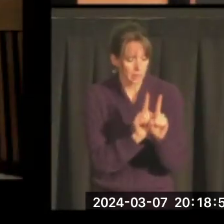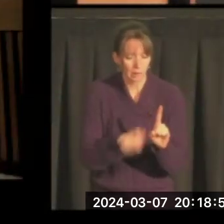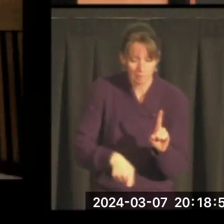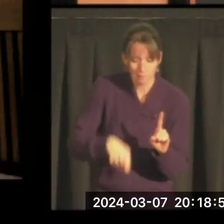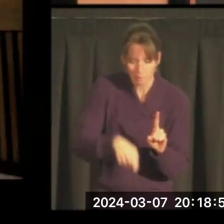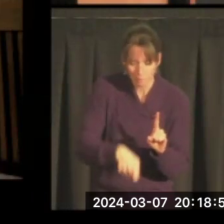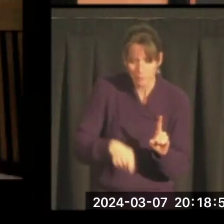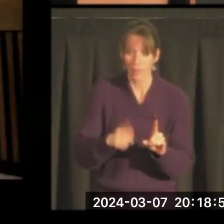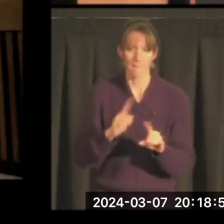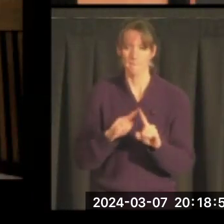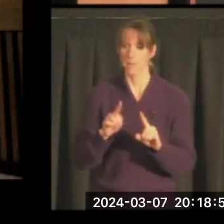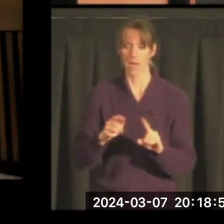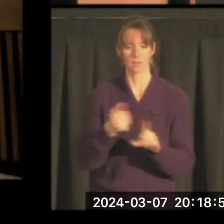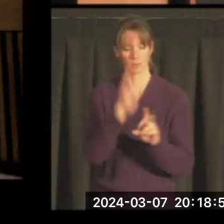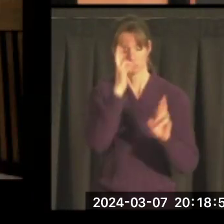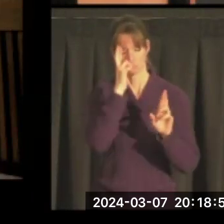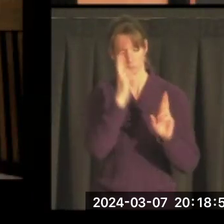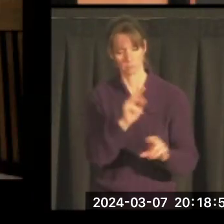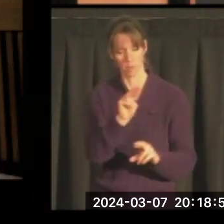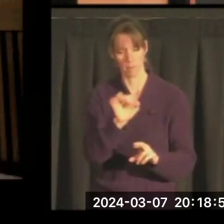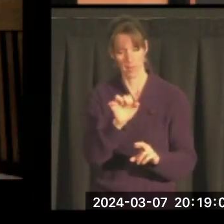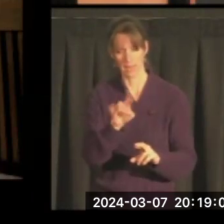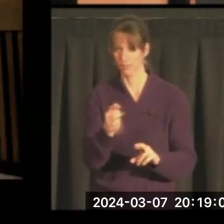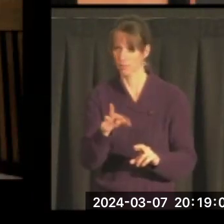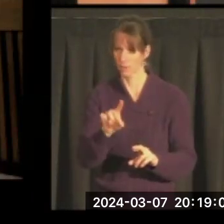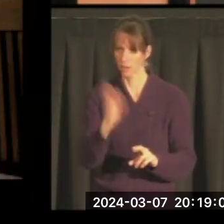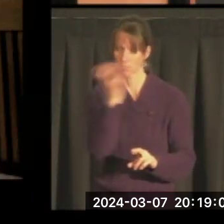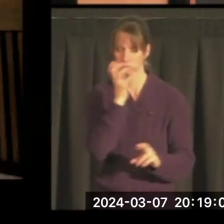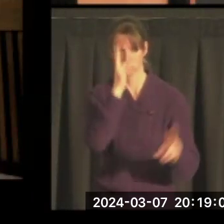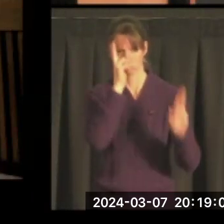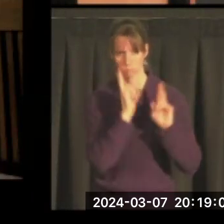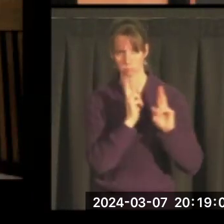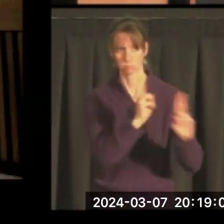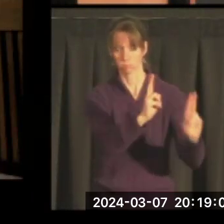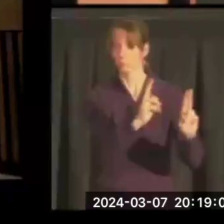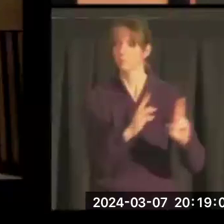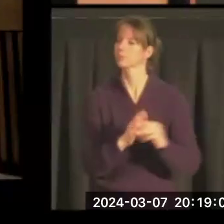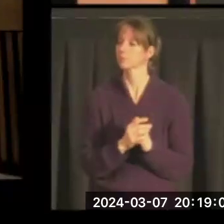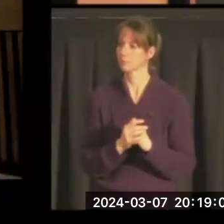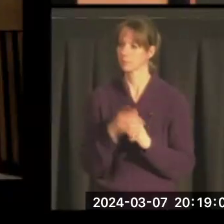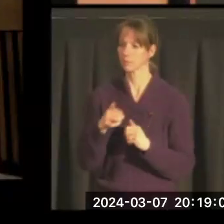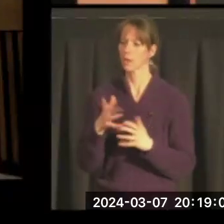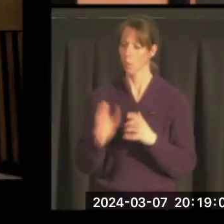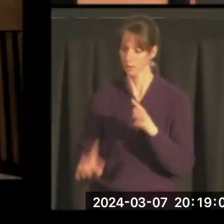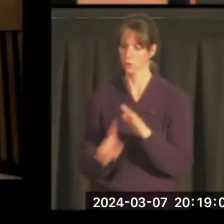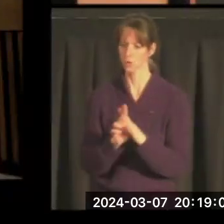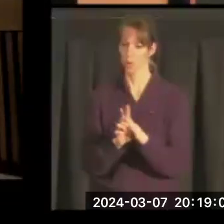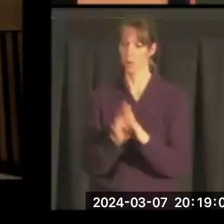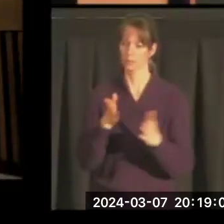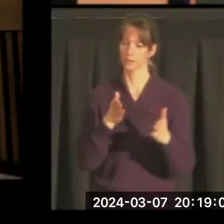But his respect for Mansfield was so enormous that he wanted to be there.